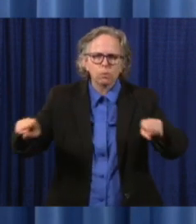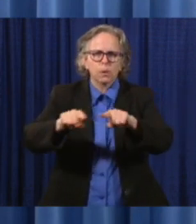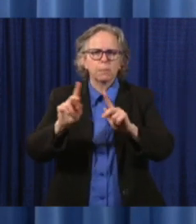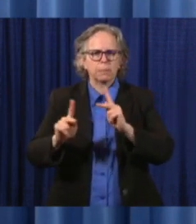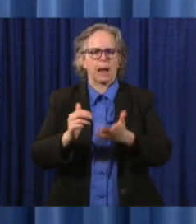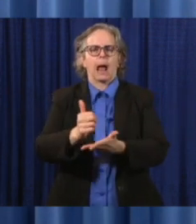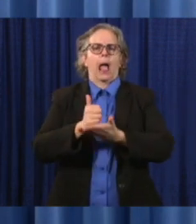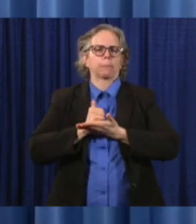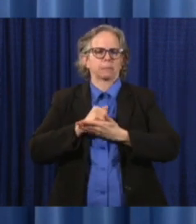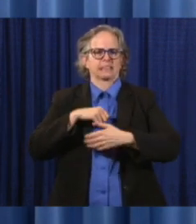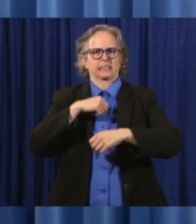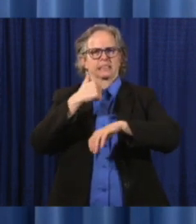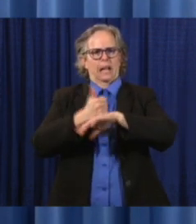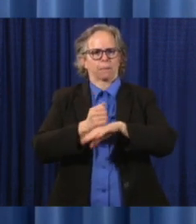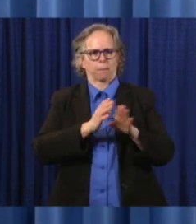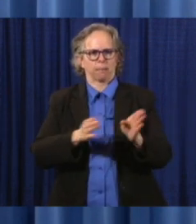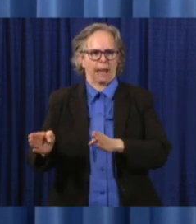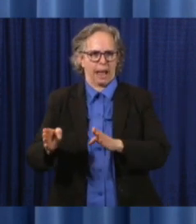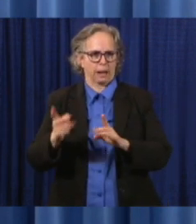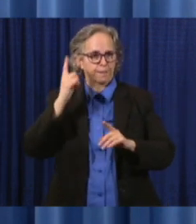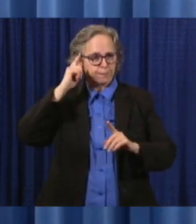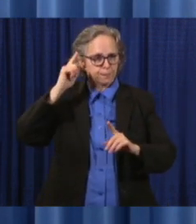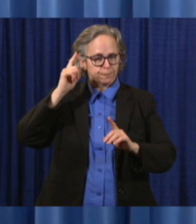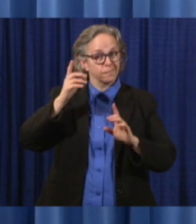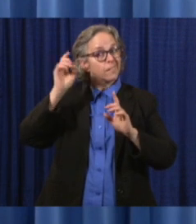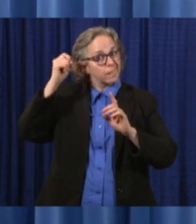practices that we could find.